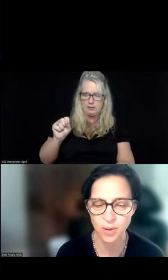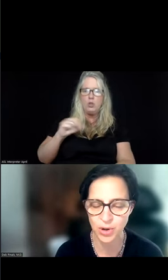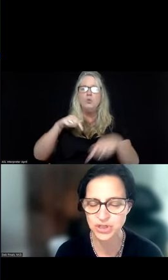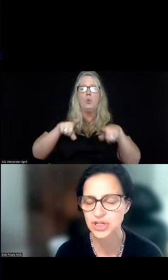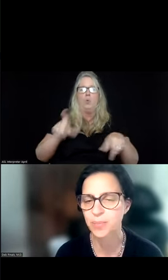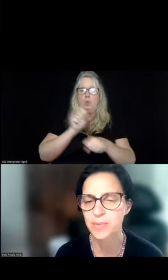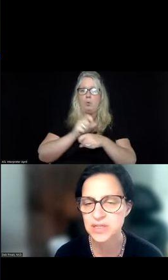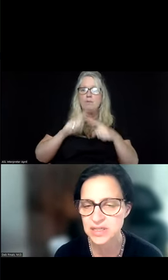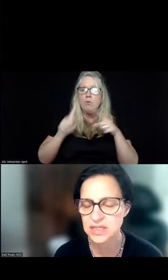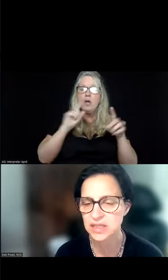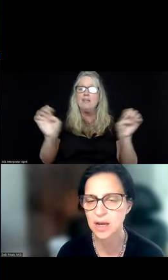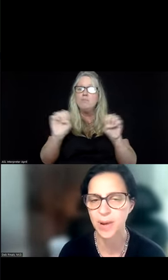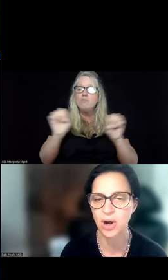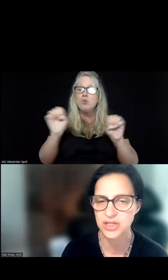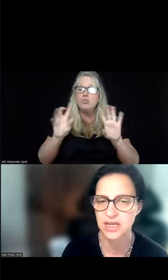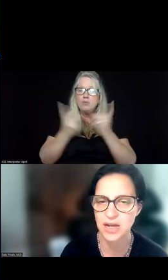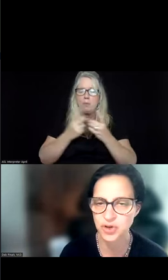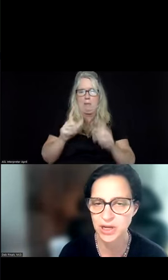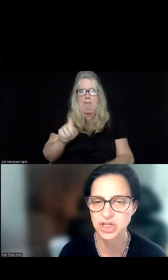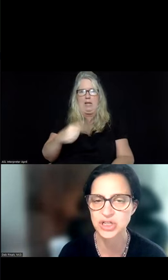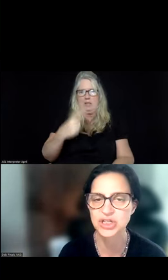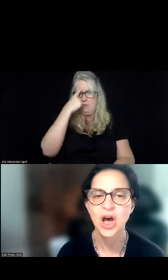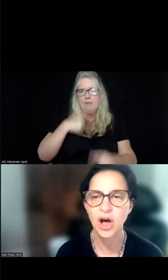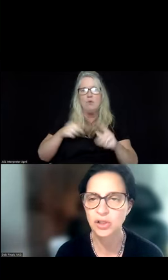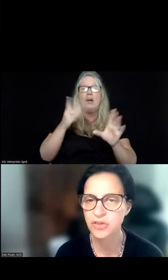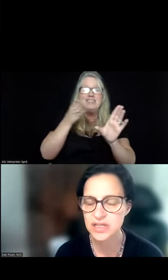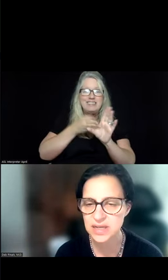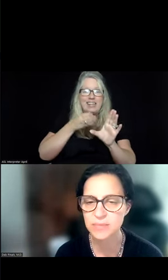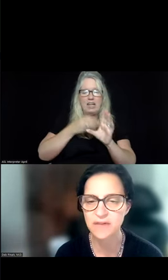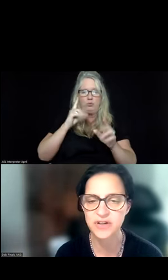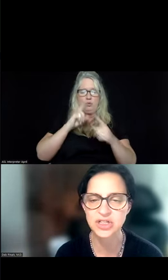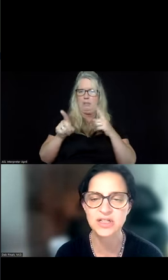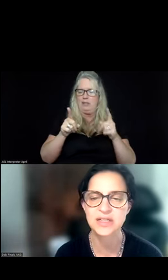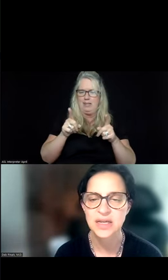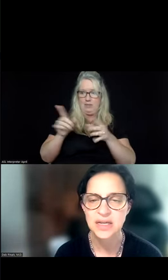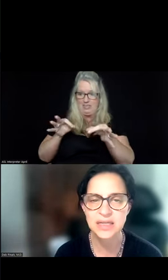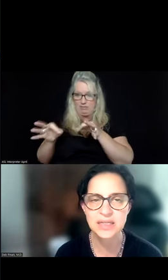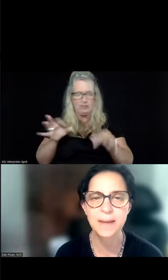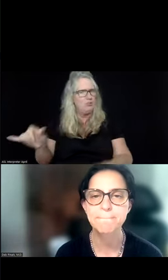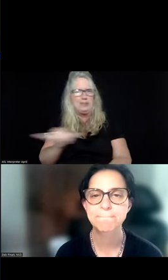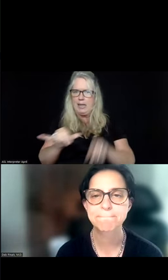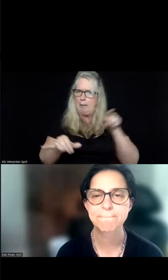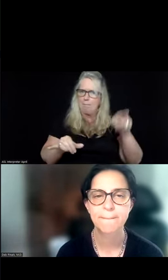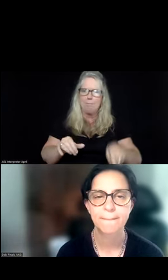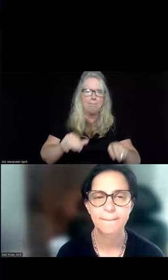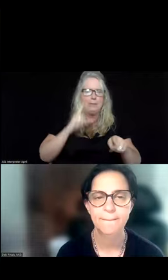work in our emergency departments, departments, need to think about our psychiatric patients along these same definitions. Next slide.